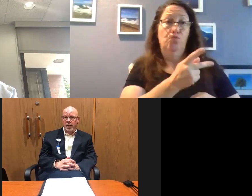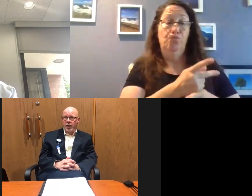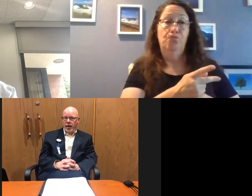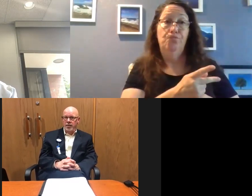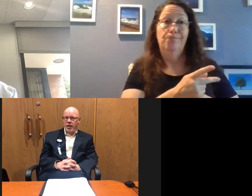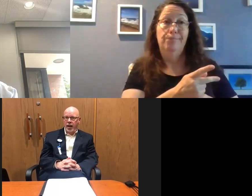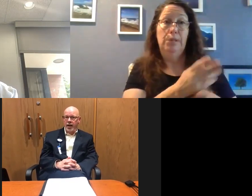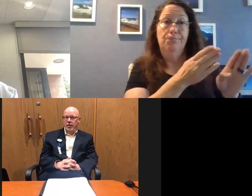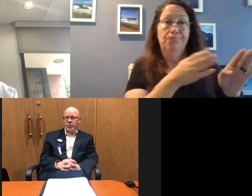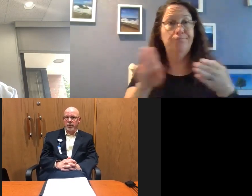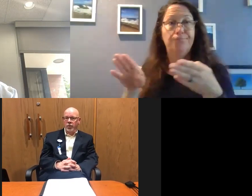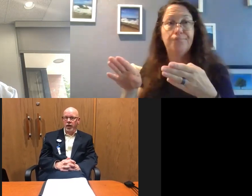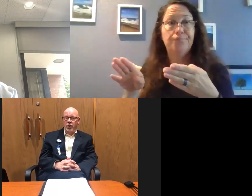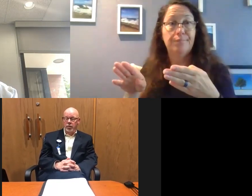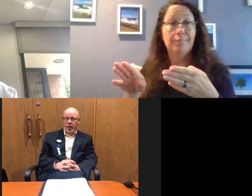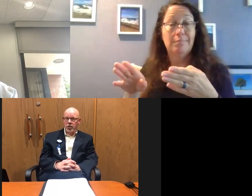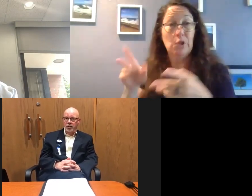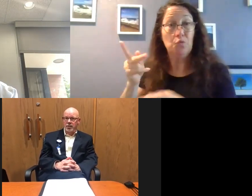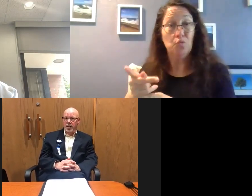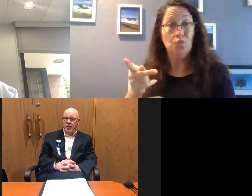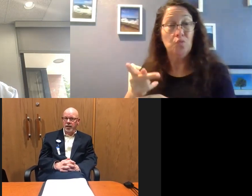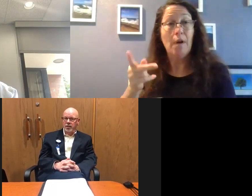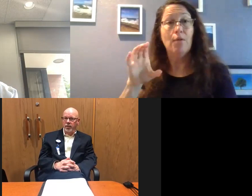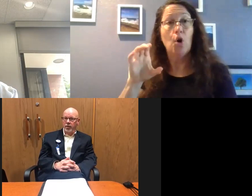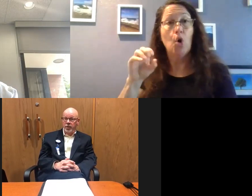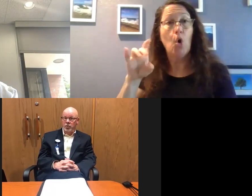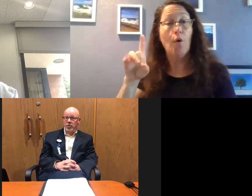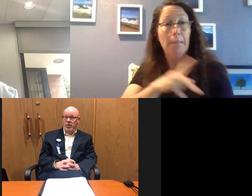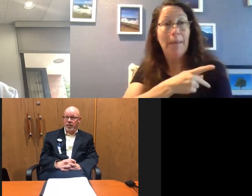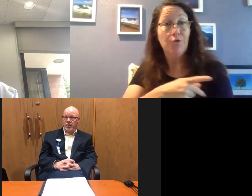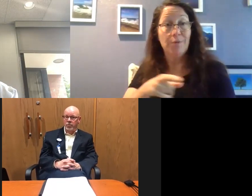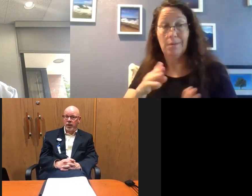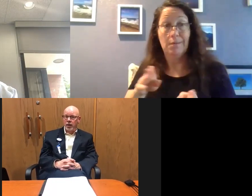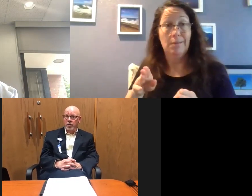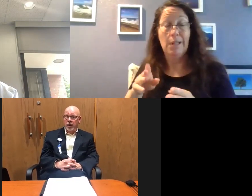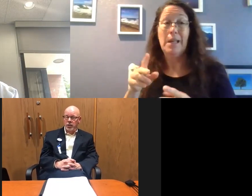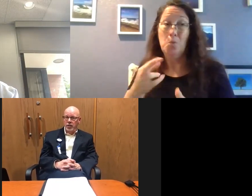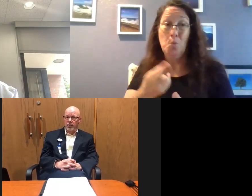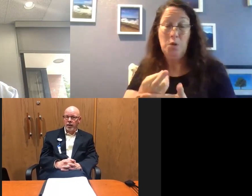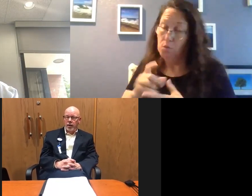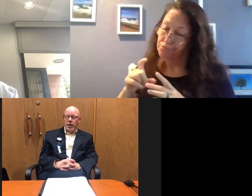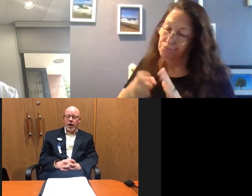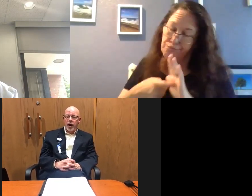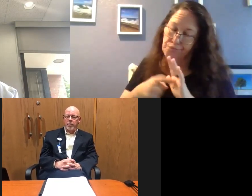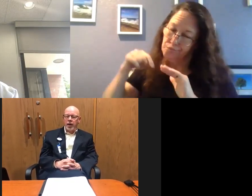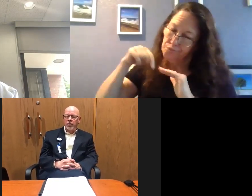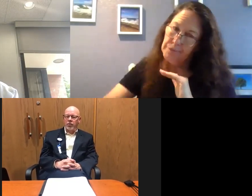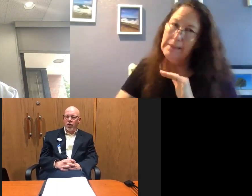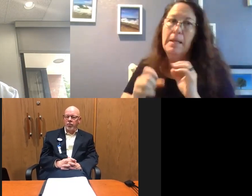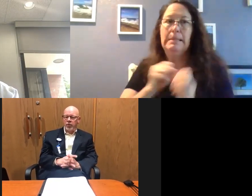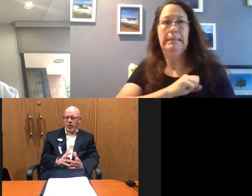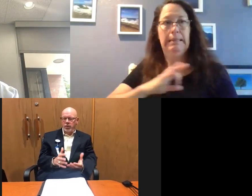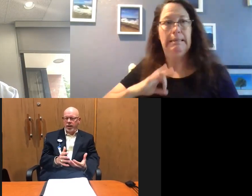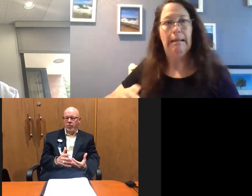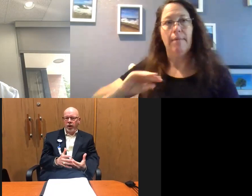to get all hands on deck for treating COVID patients. As Doug said, these are very resource intensive patients. Um, and